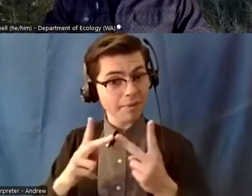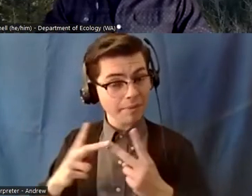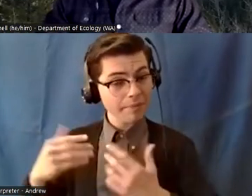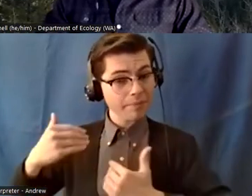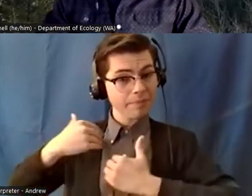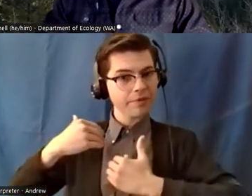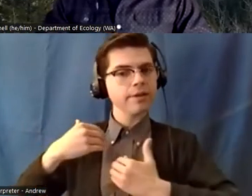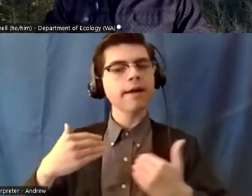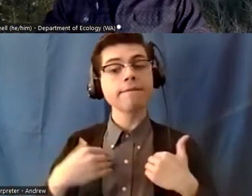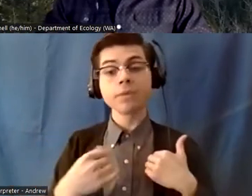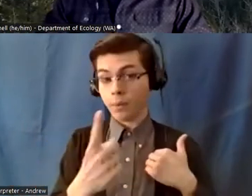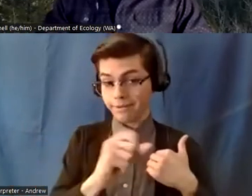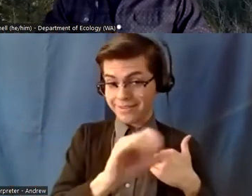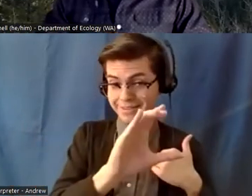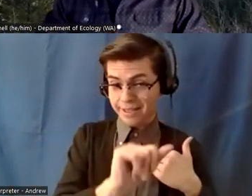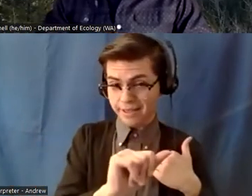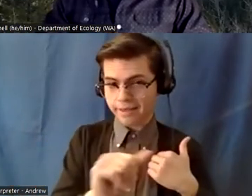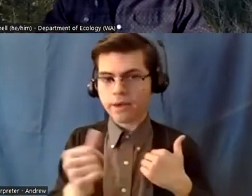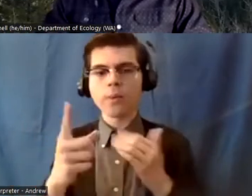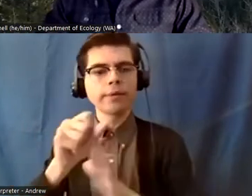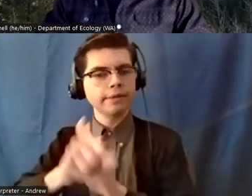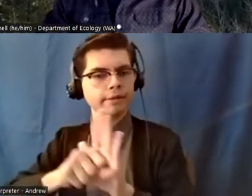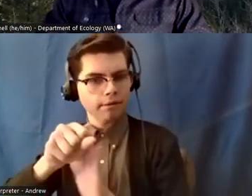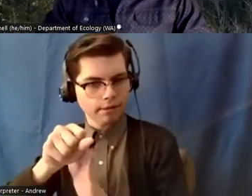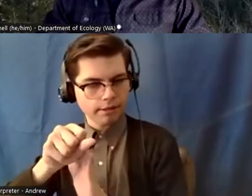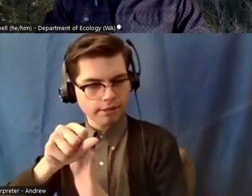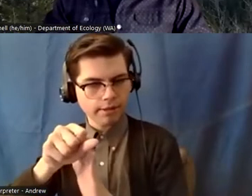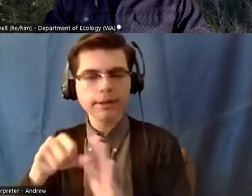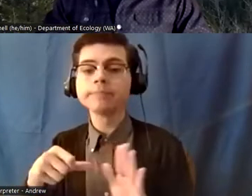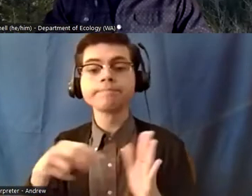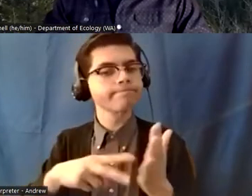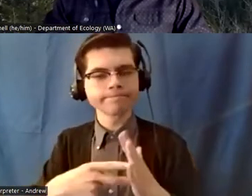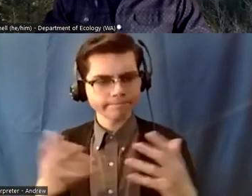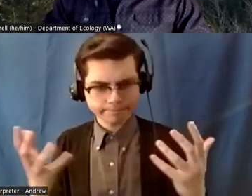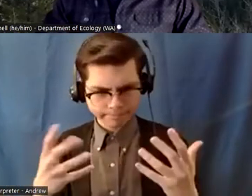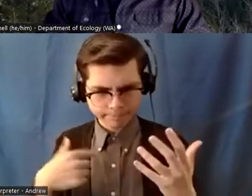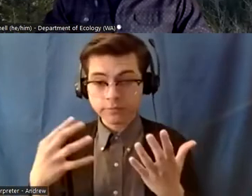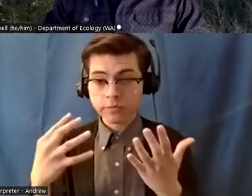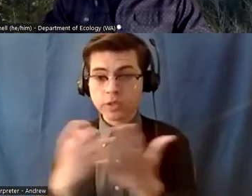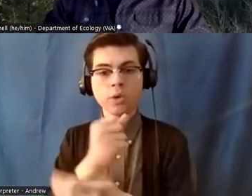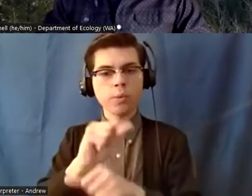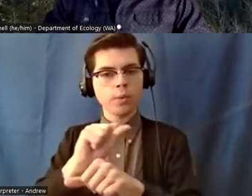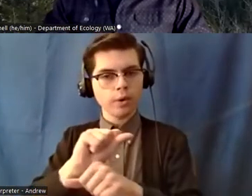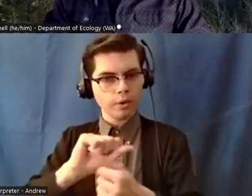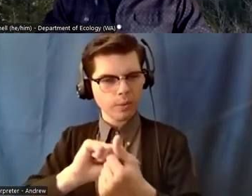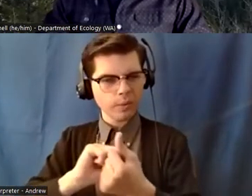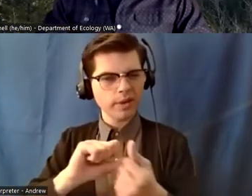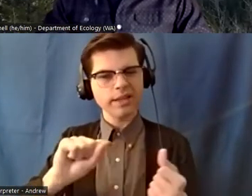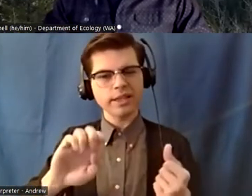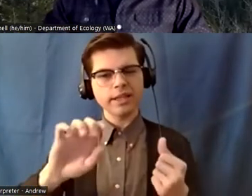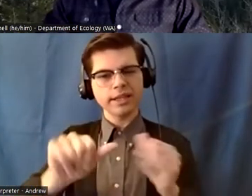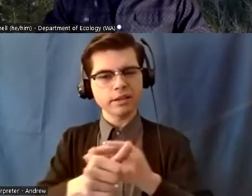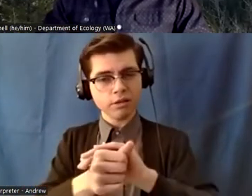one seasonal so i got to work with sea turtle eggs of the most endangered species